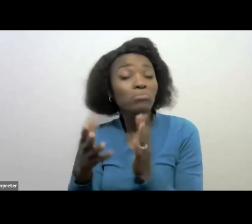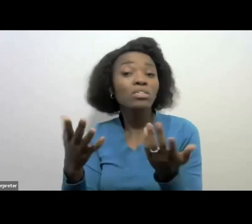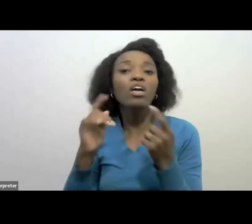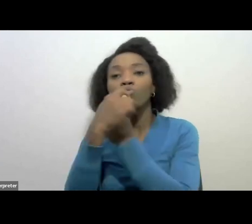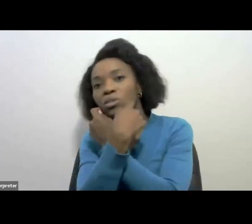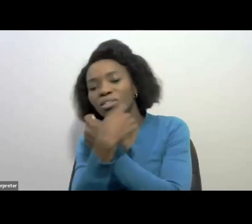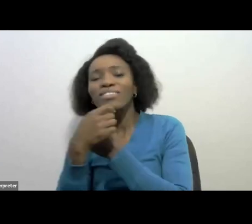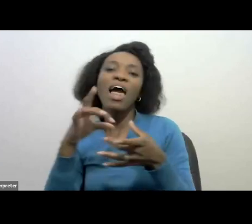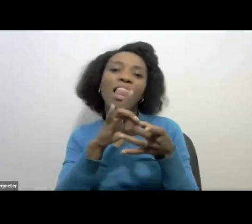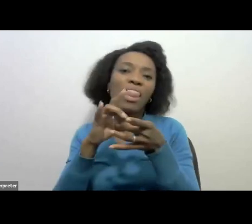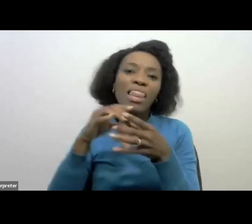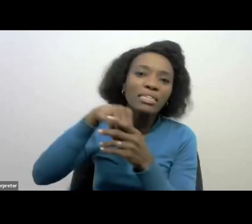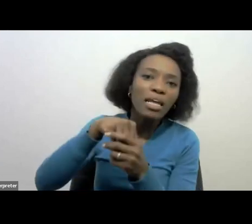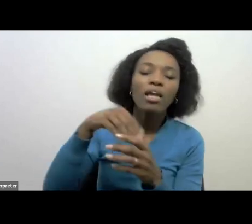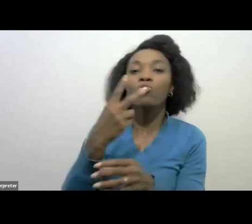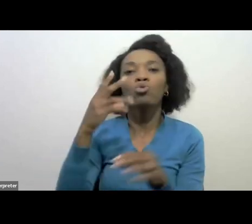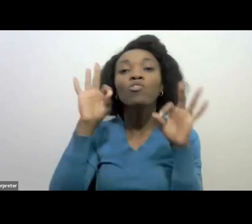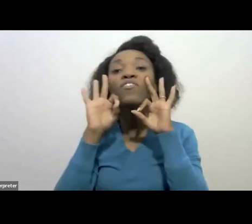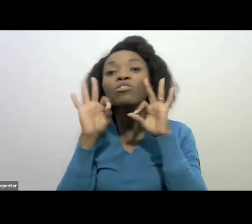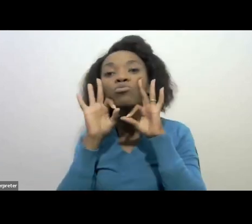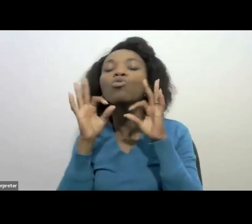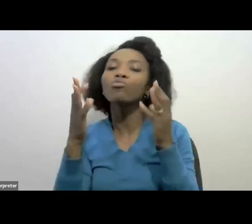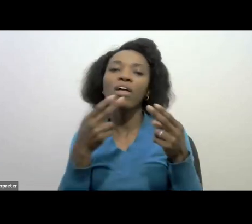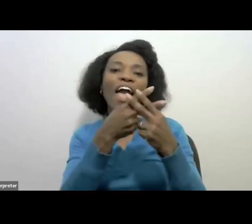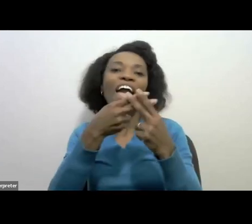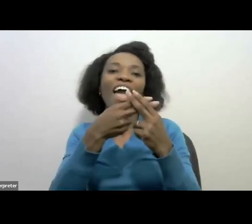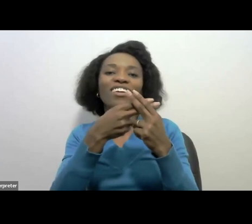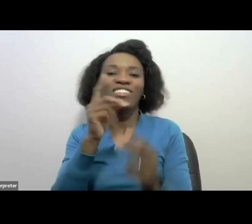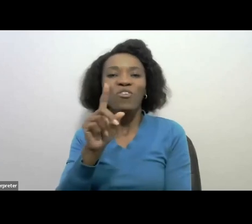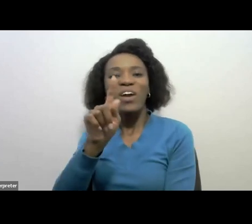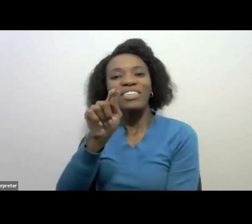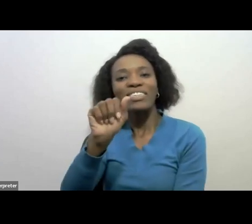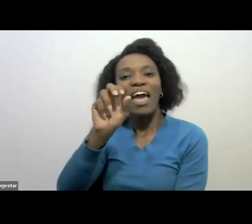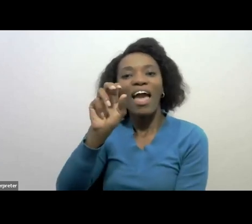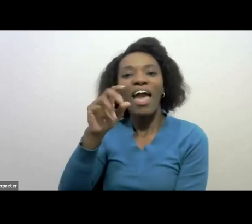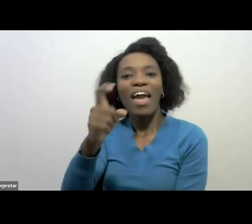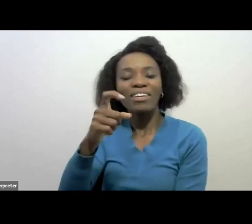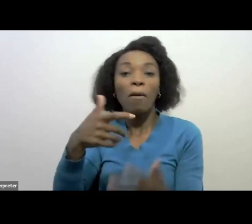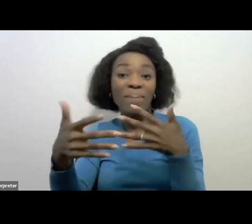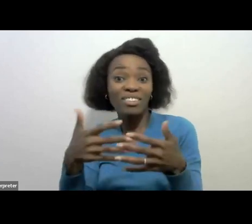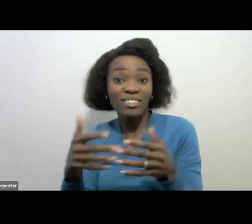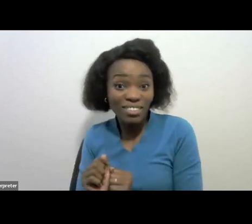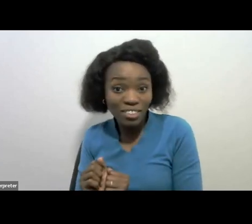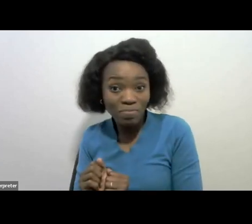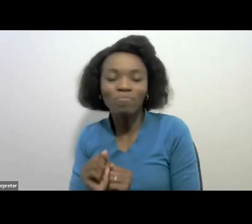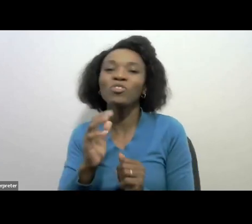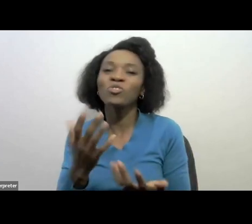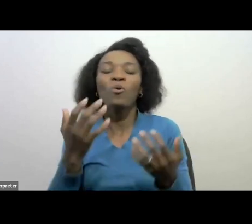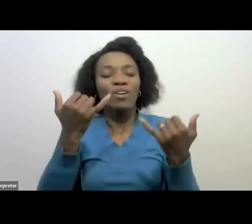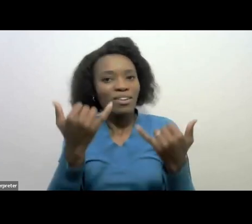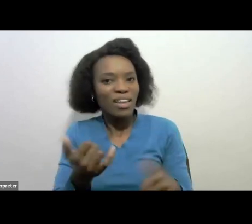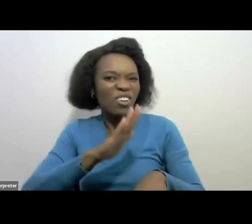in Facebook hashtag your tax matters so without wasting more time ladies and gentlemen let me continue